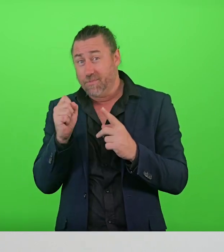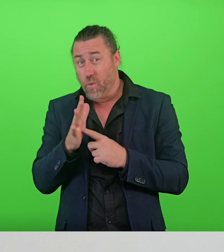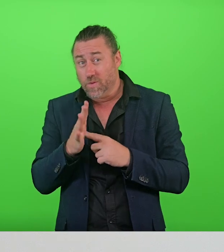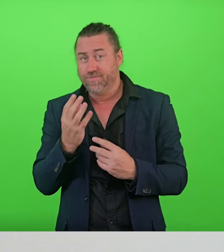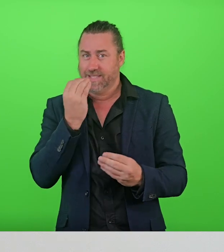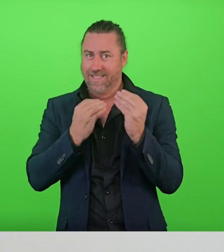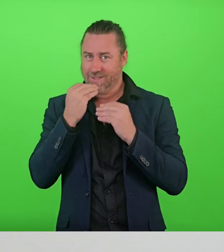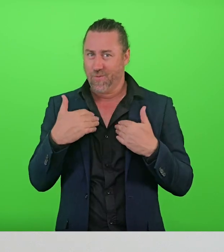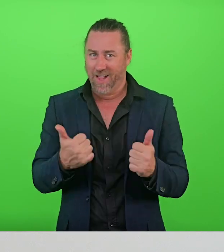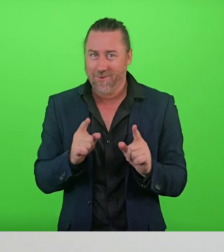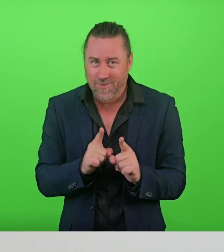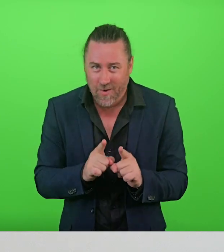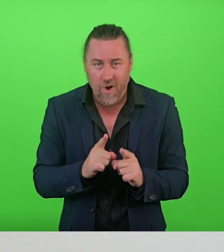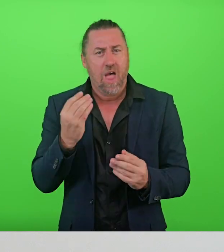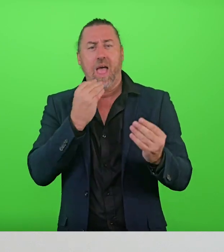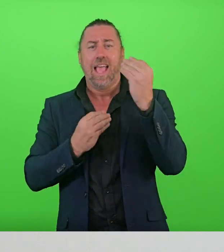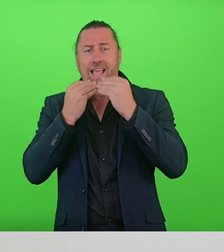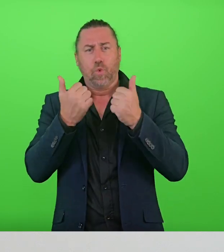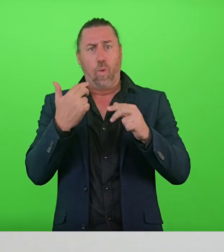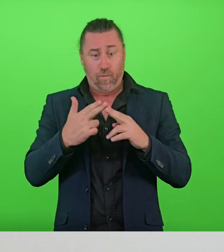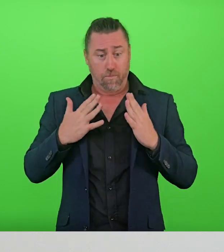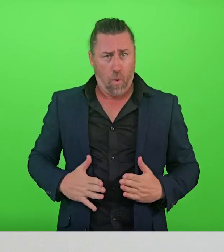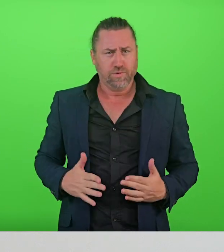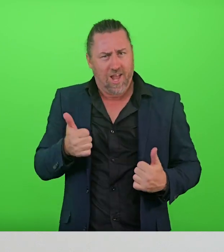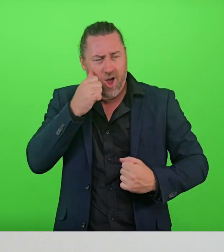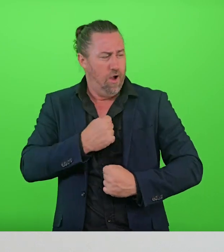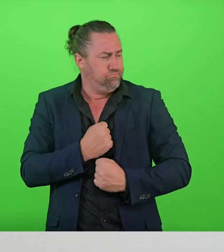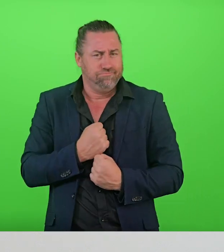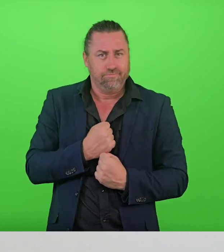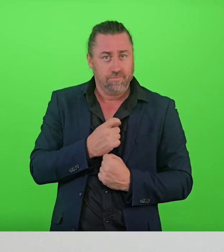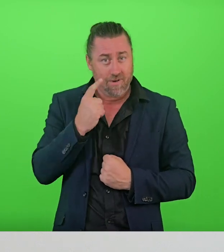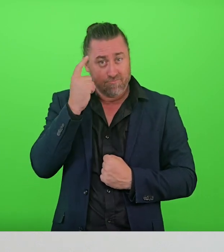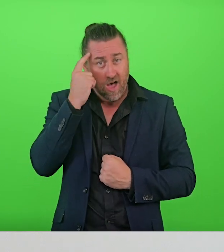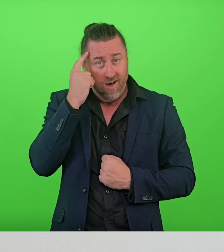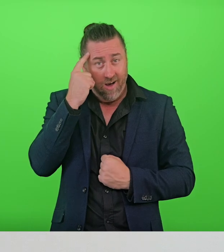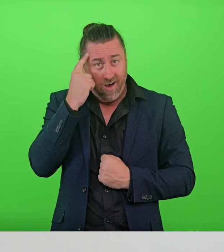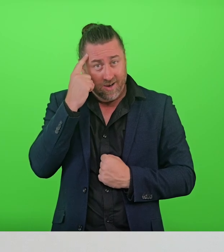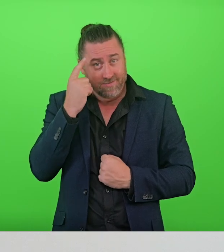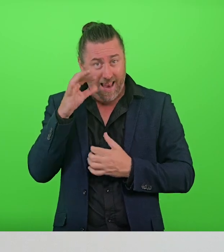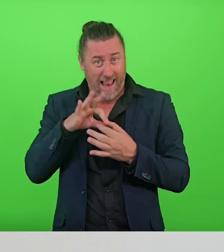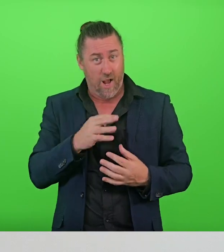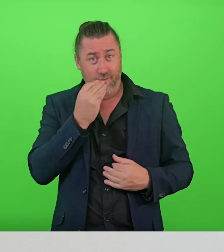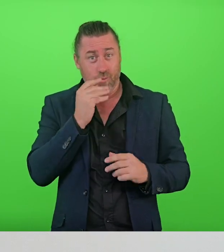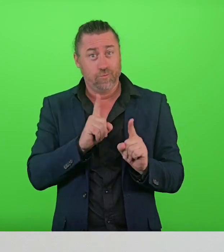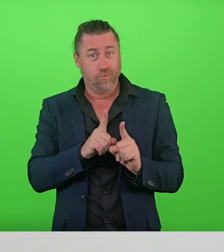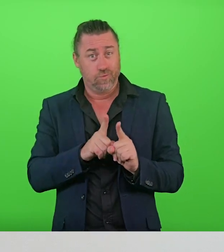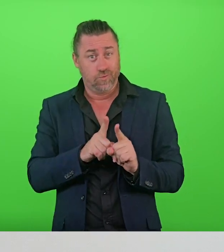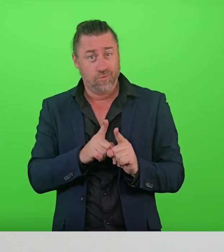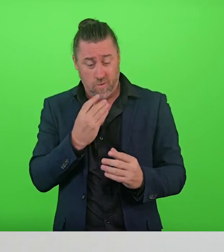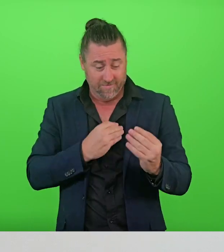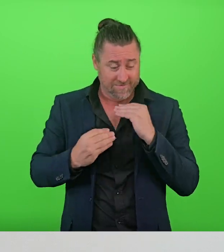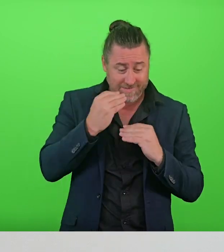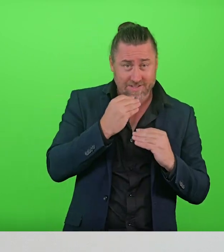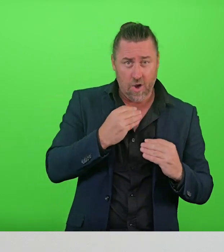So a nutritious diet is not just good for your body, it's good for your brain and for your mental health. There's a strong link between what